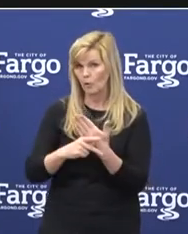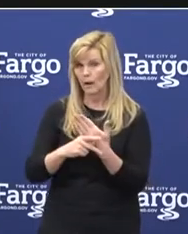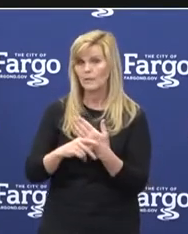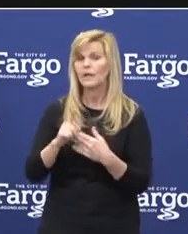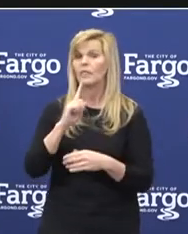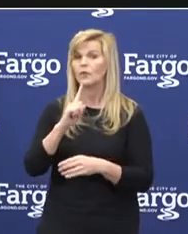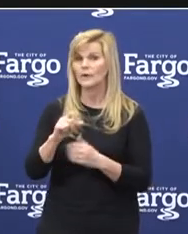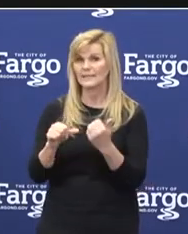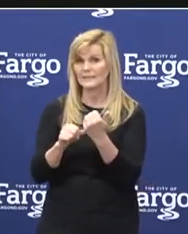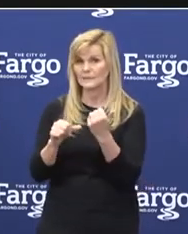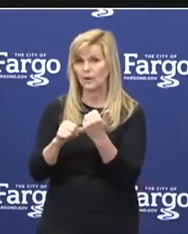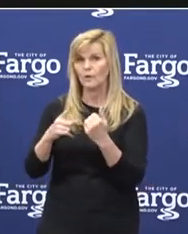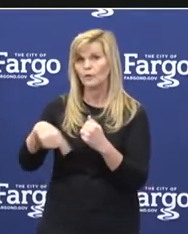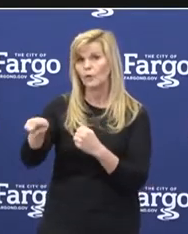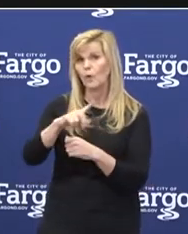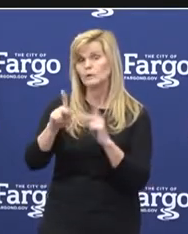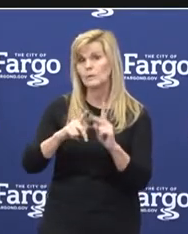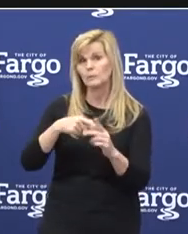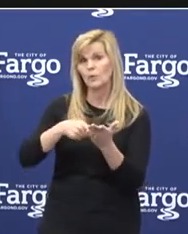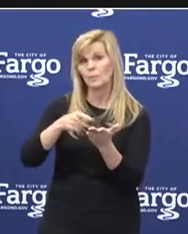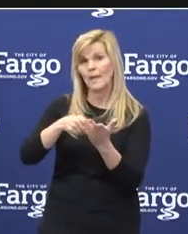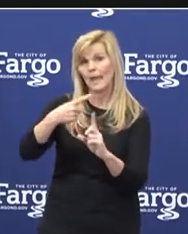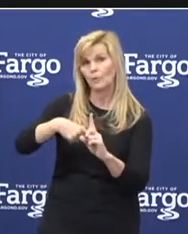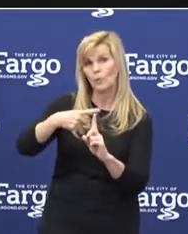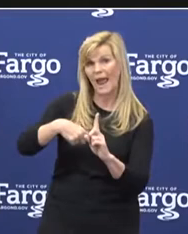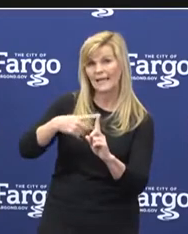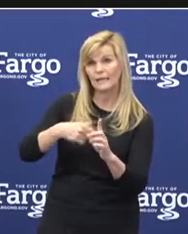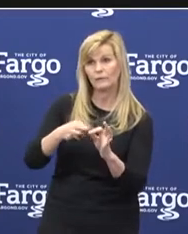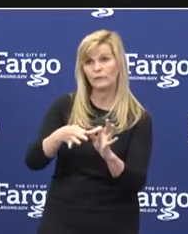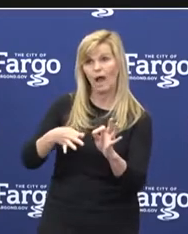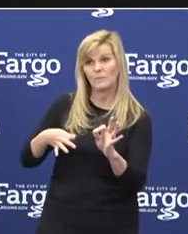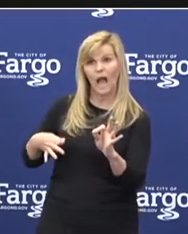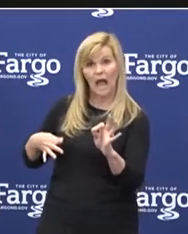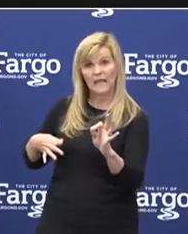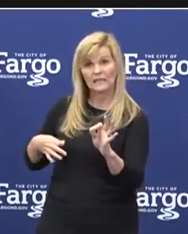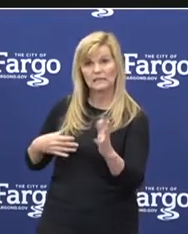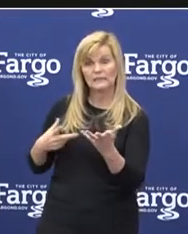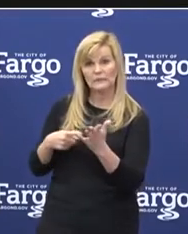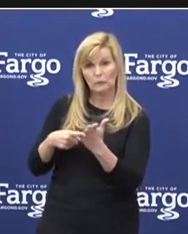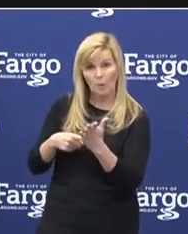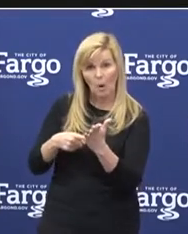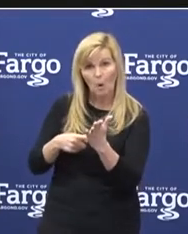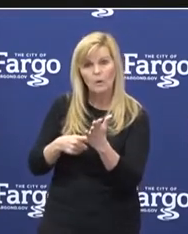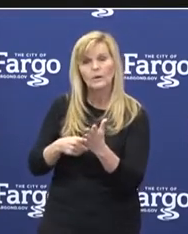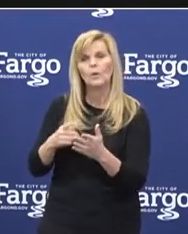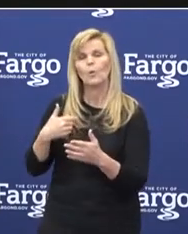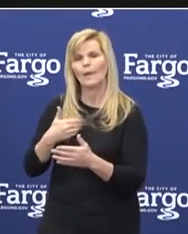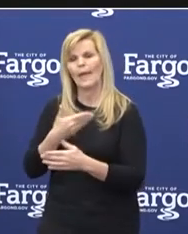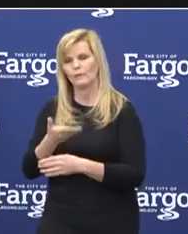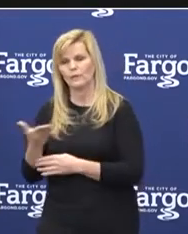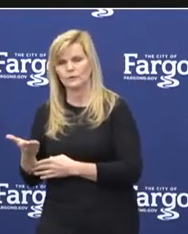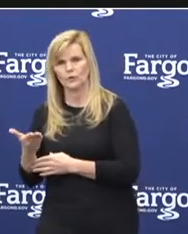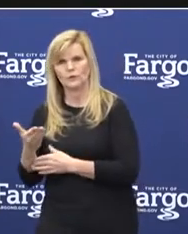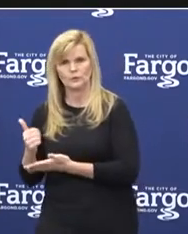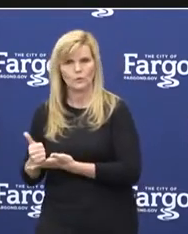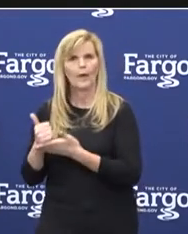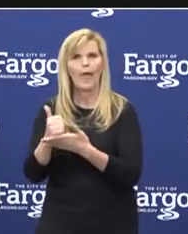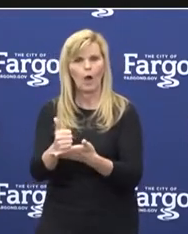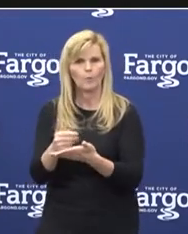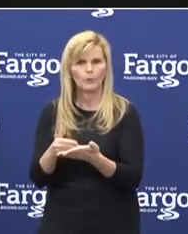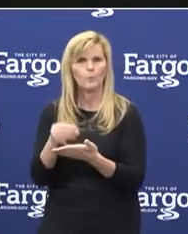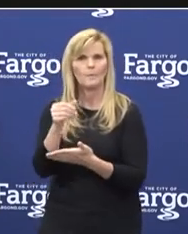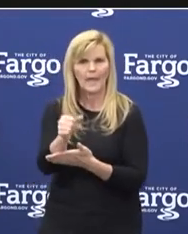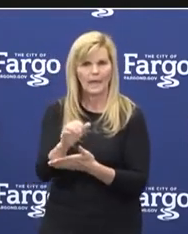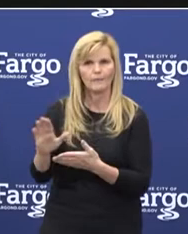available for renters who've fallen behind in their payments if they meet certain income guidelines. Let me say that again. There is assistance